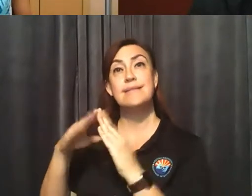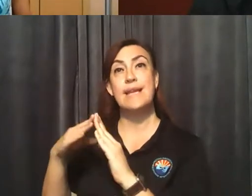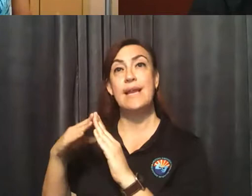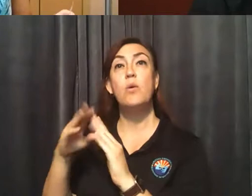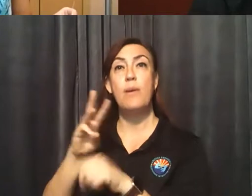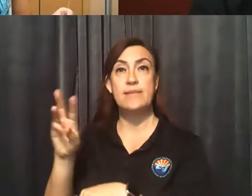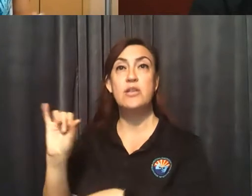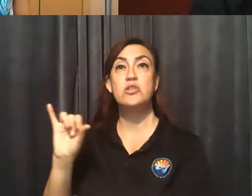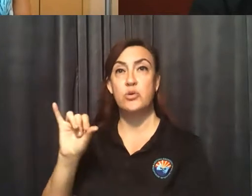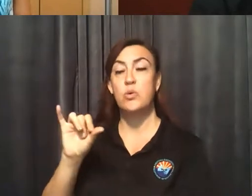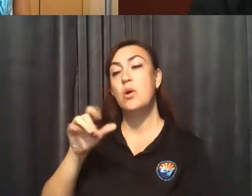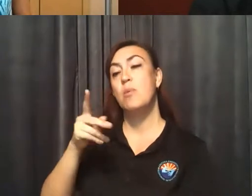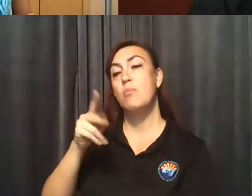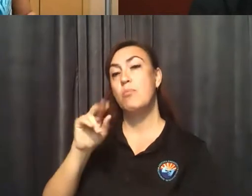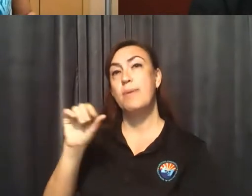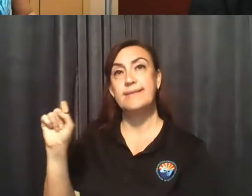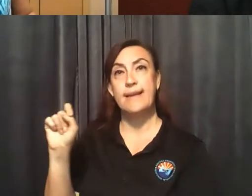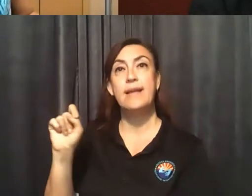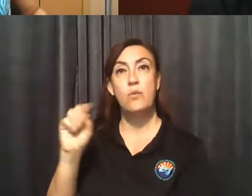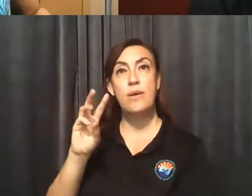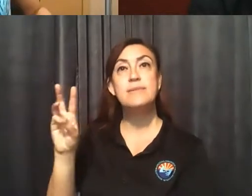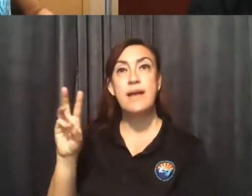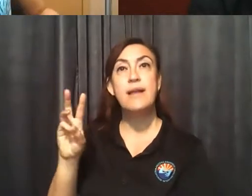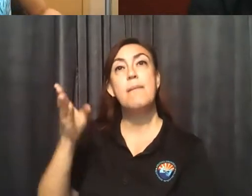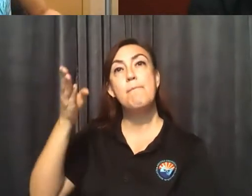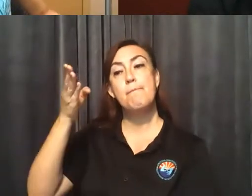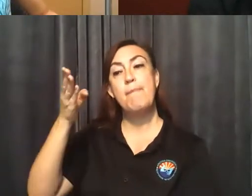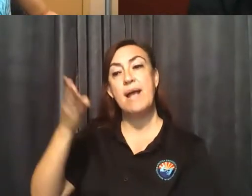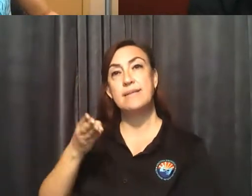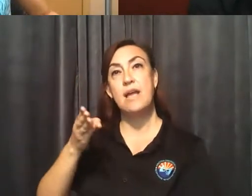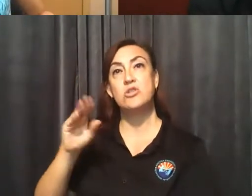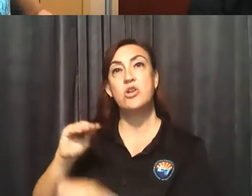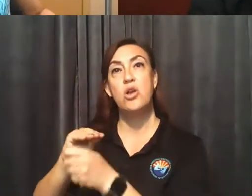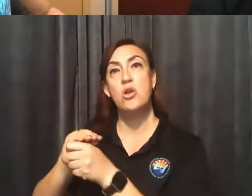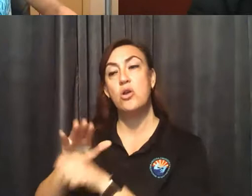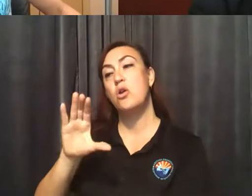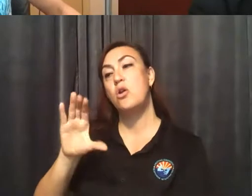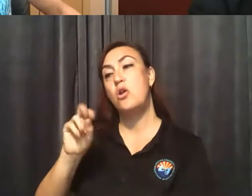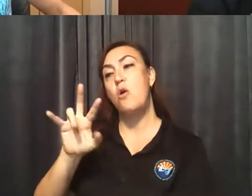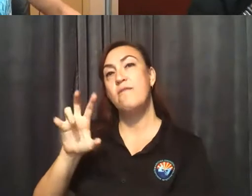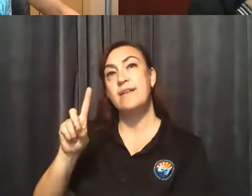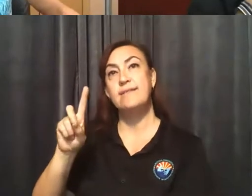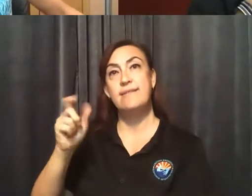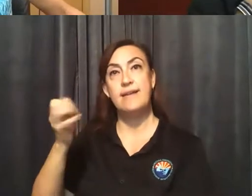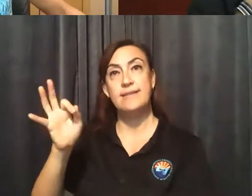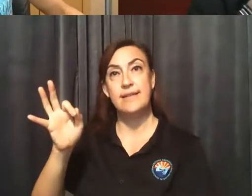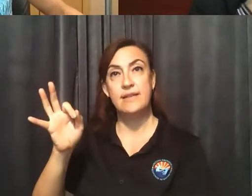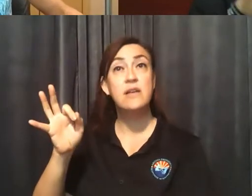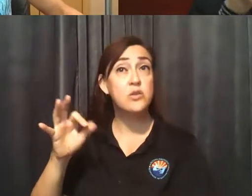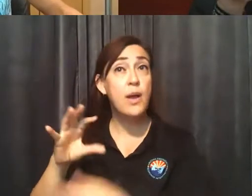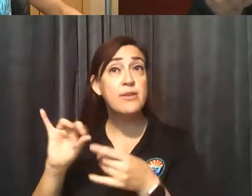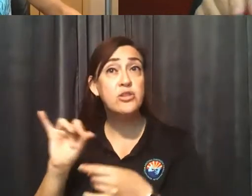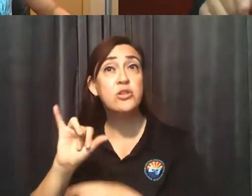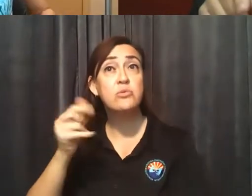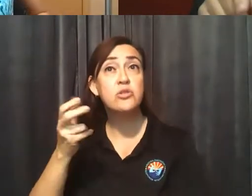backslash COVID-19. So you can find those on the City of Prescott website. And then I've mentioned to reach out to John Heine a few different times.